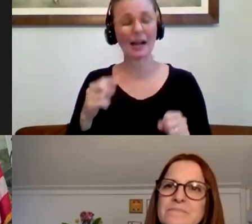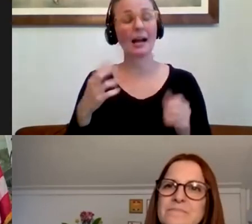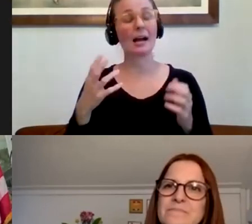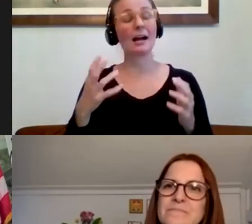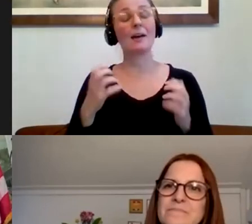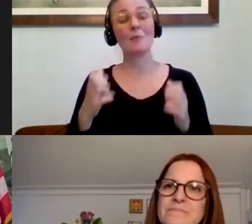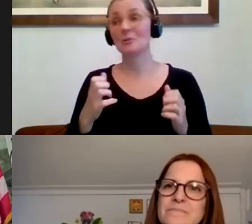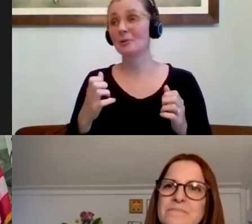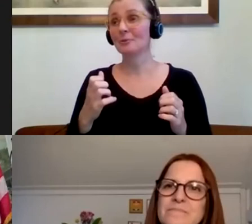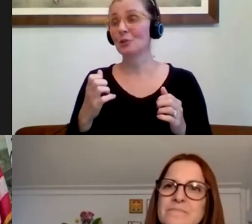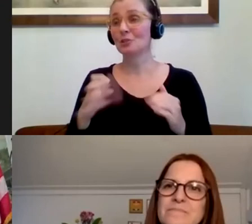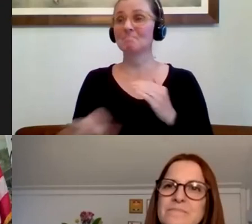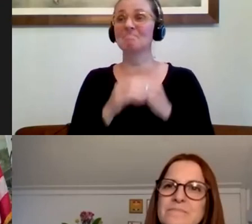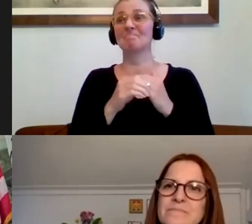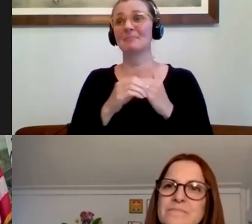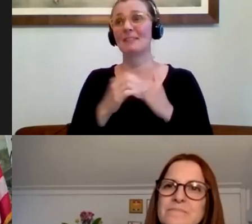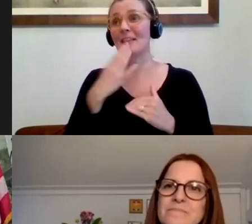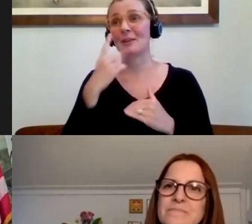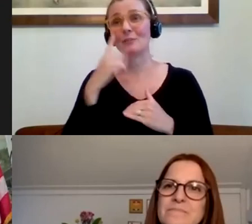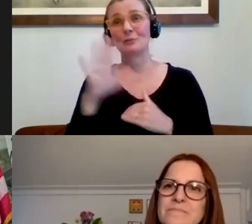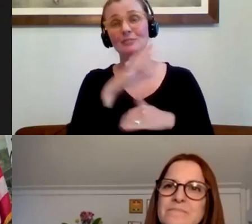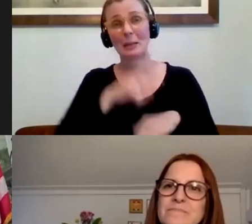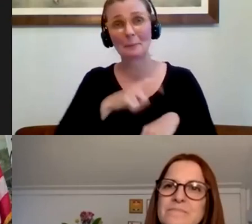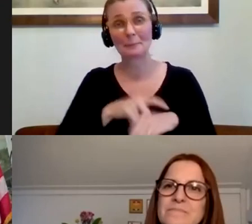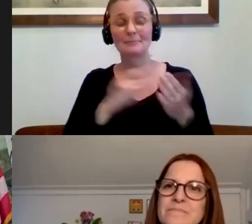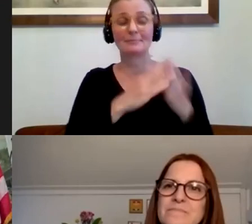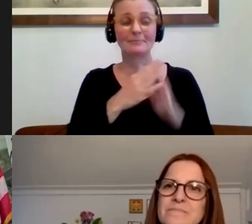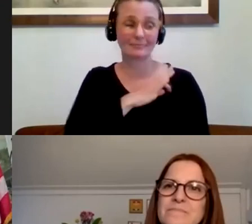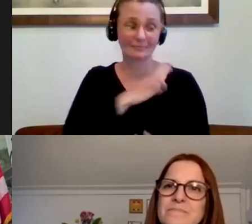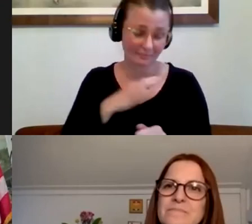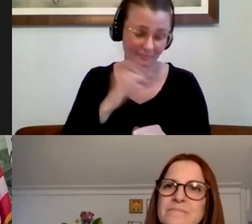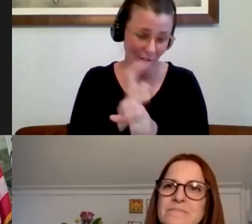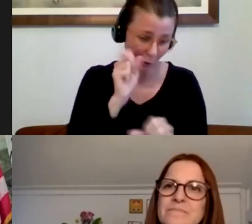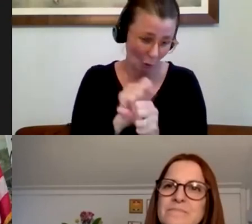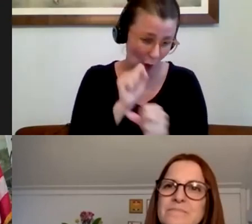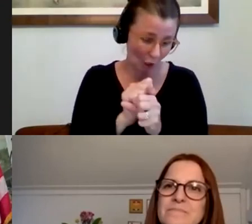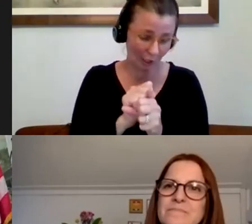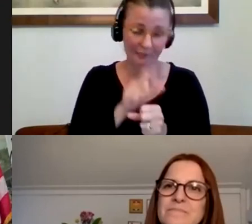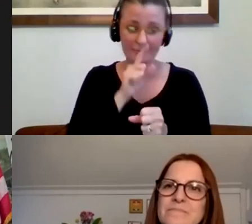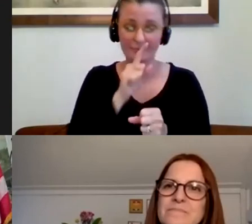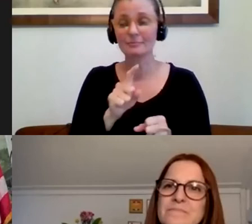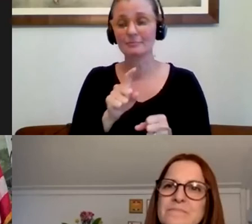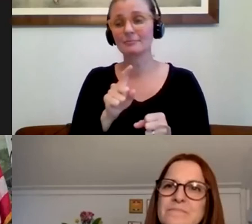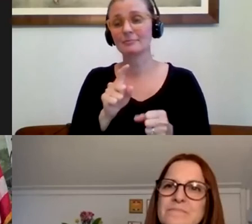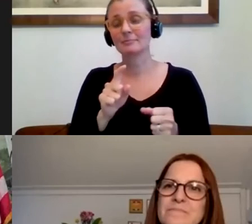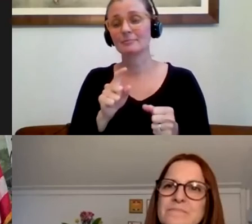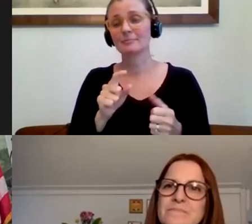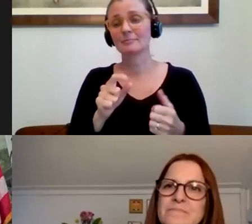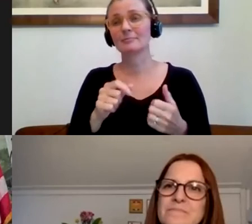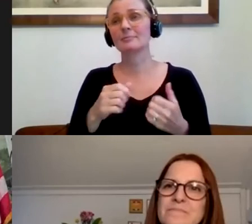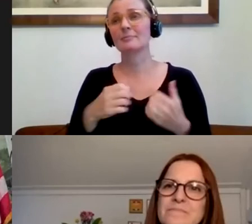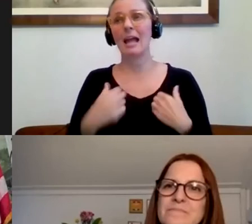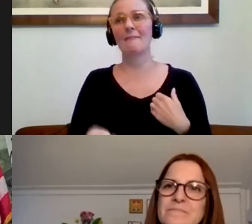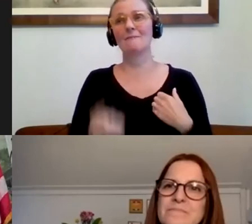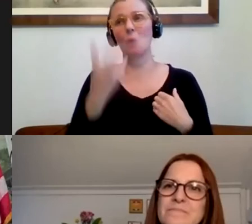Thank you for giving me the time and thank you to all the city staff, all the hard work that we're all doing. Um, you know, I have four senior homes in my ward